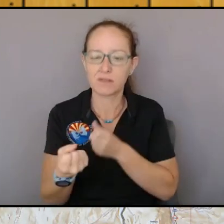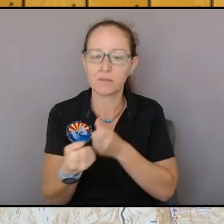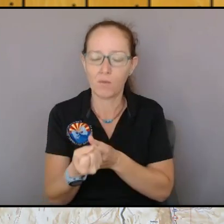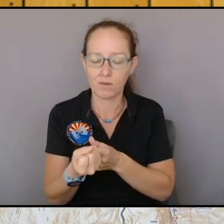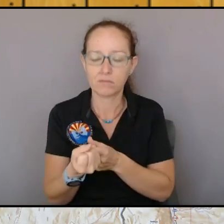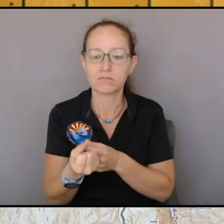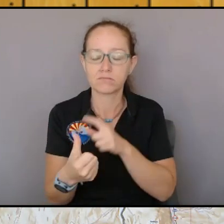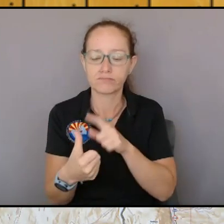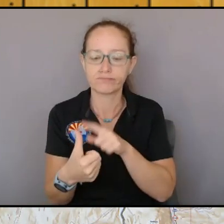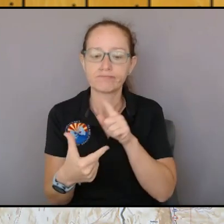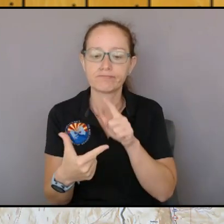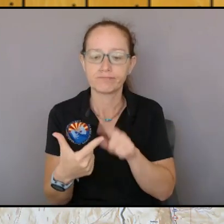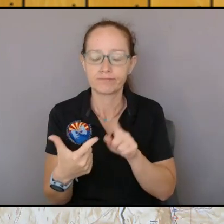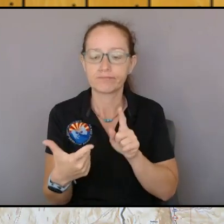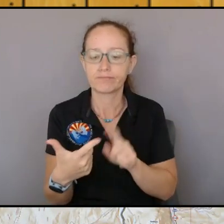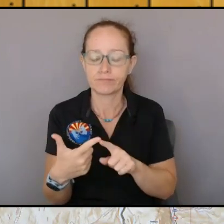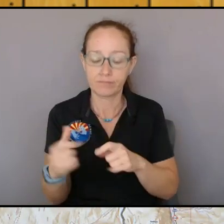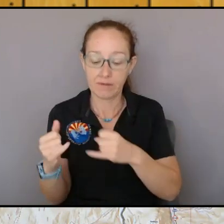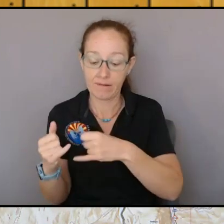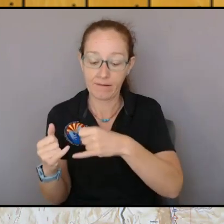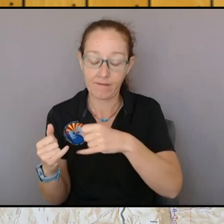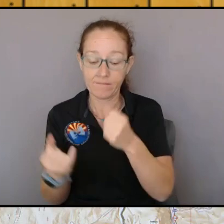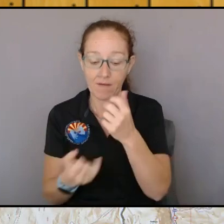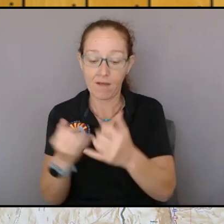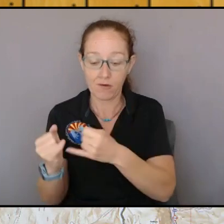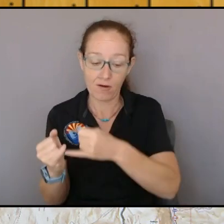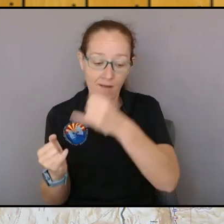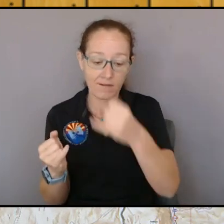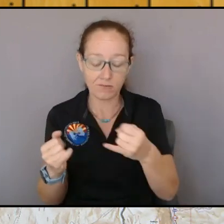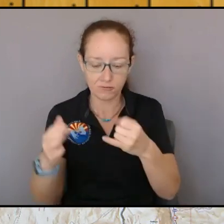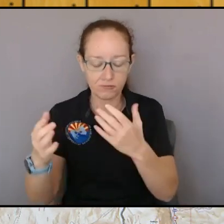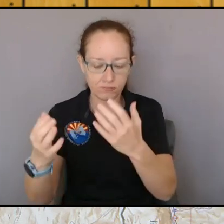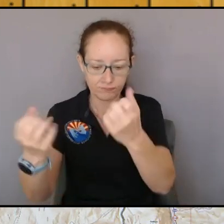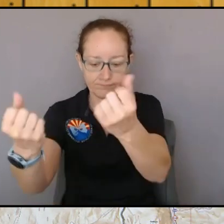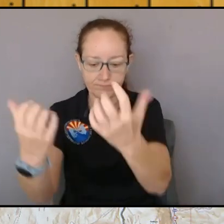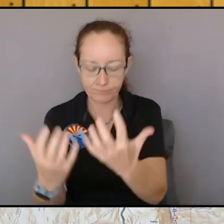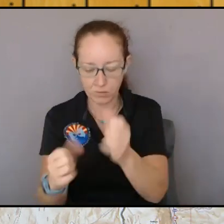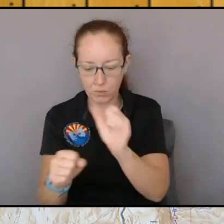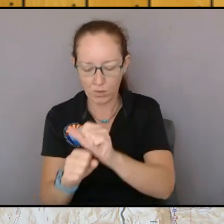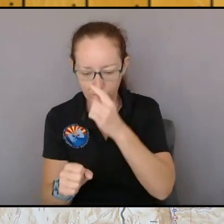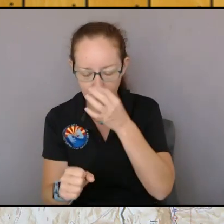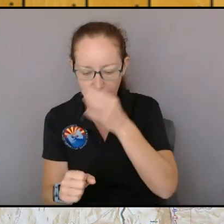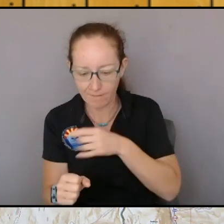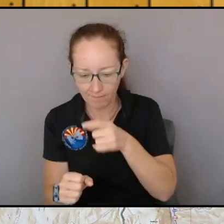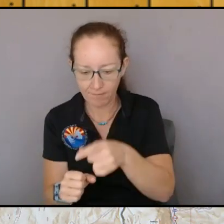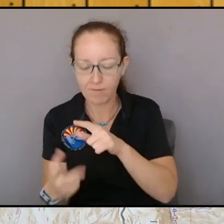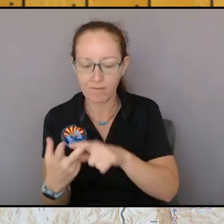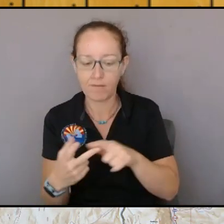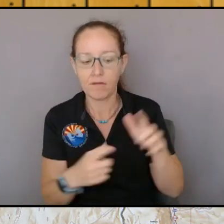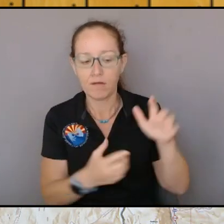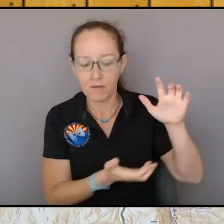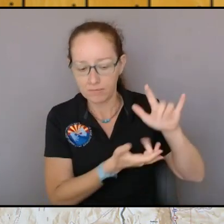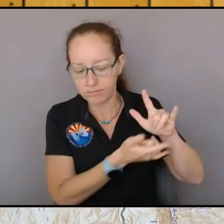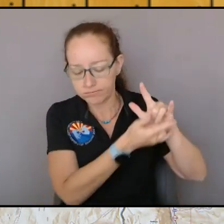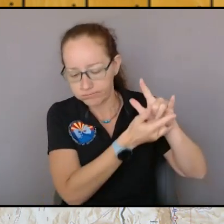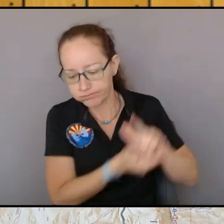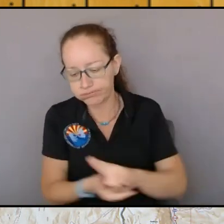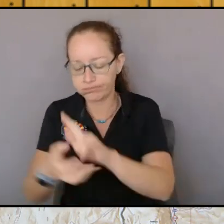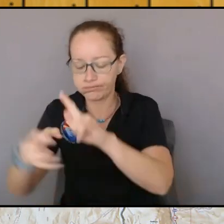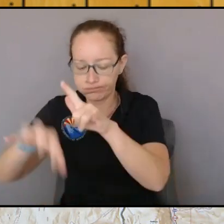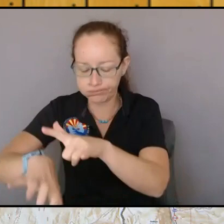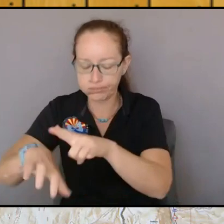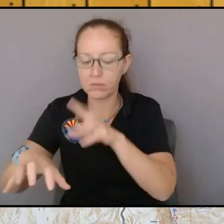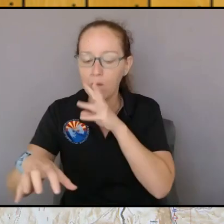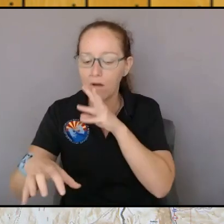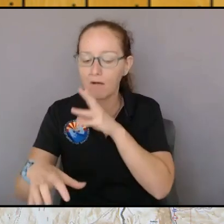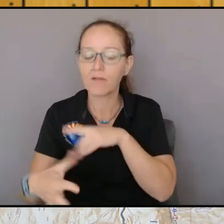scoopers and heavy helicopters dropping water on the front of the fire crews being inserted along that edge to see if they can pick it up dozers